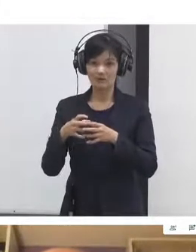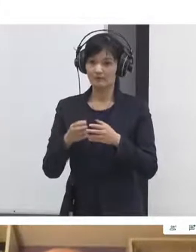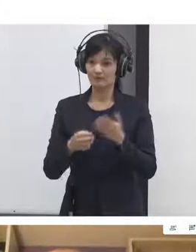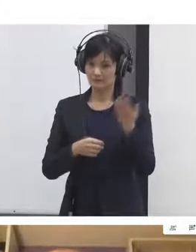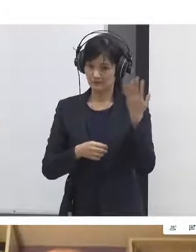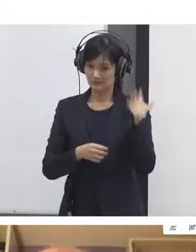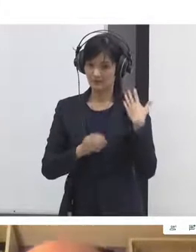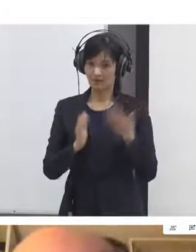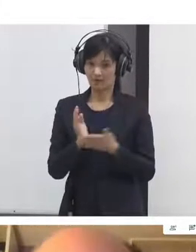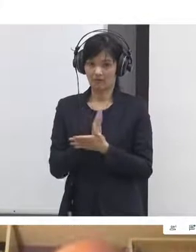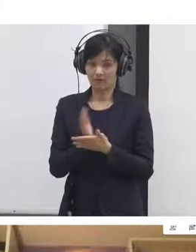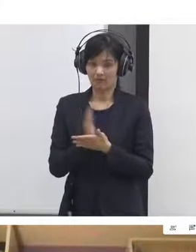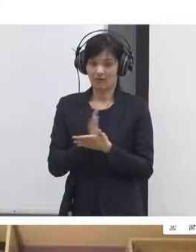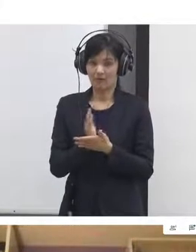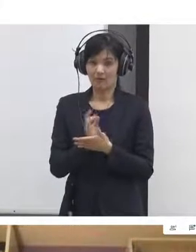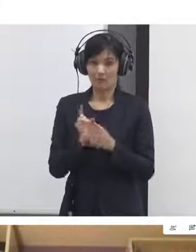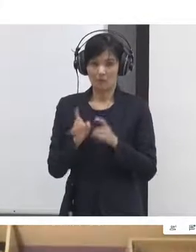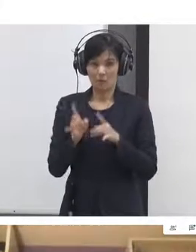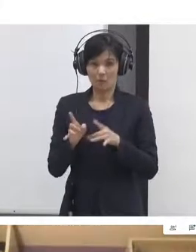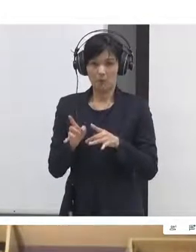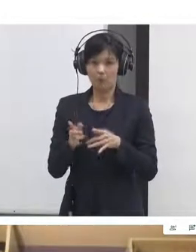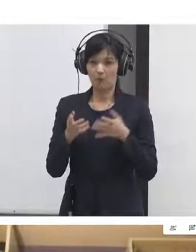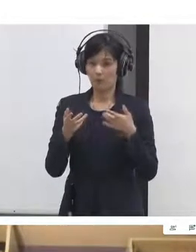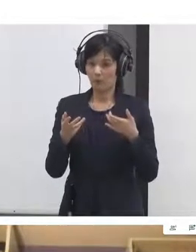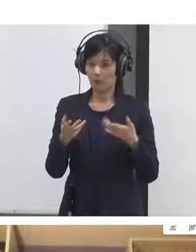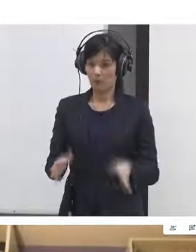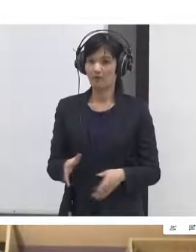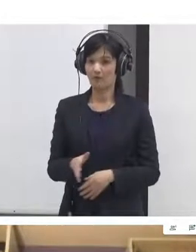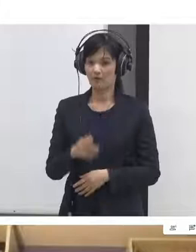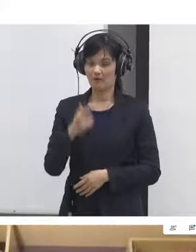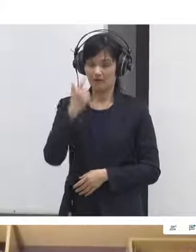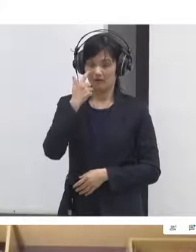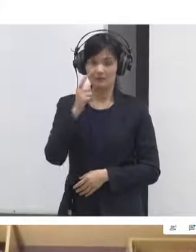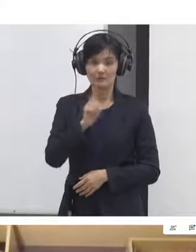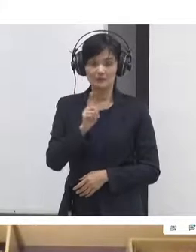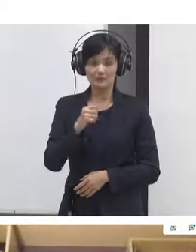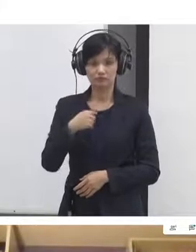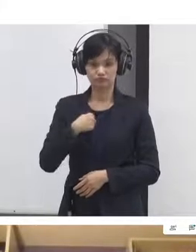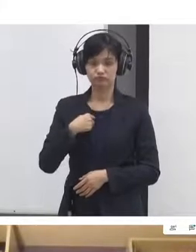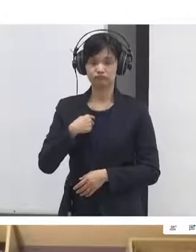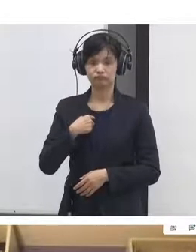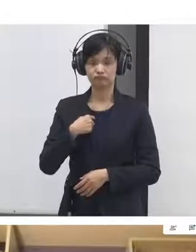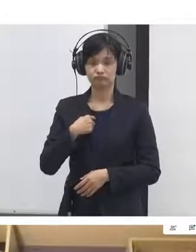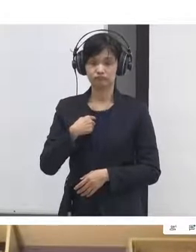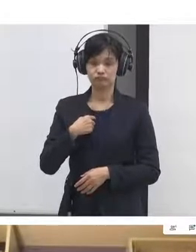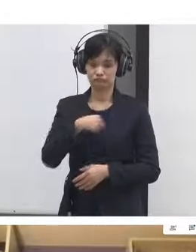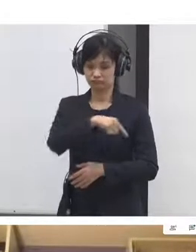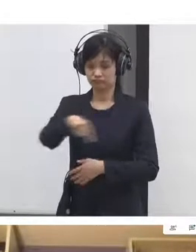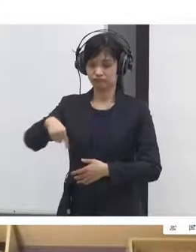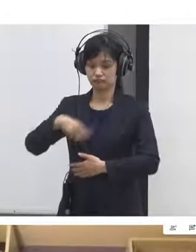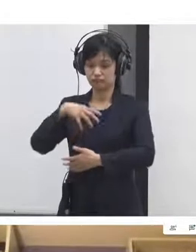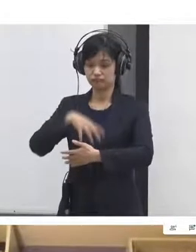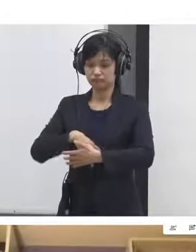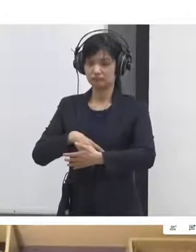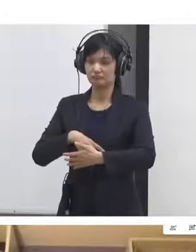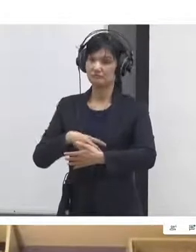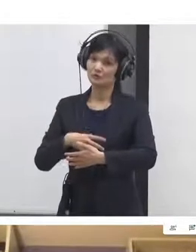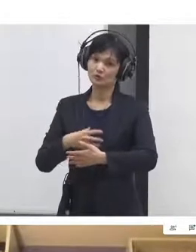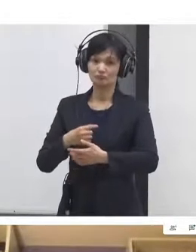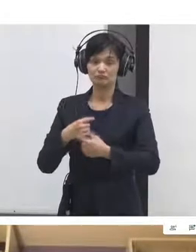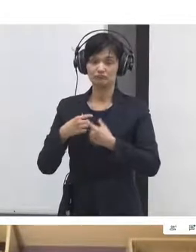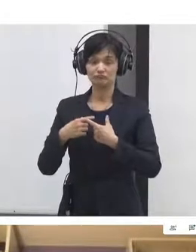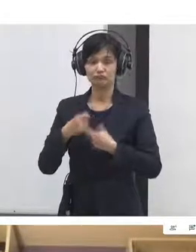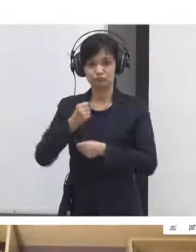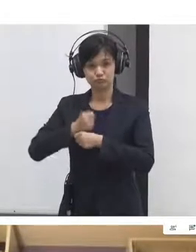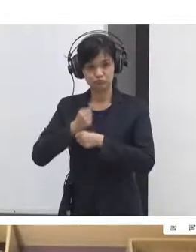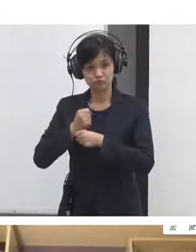and there's some truth in that because the very nature of what we're putting ourselves forward and people